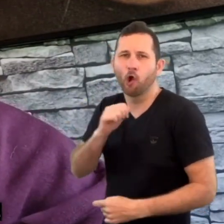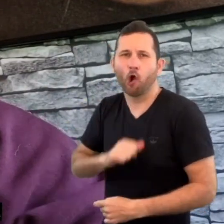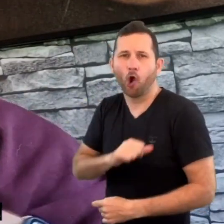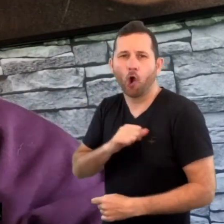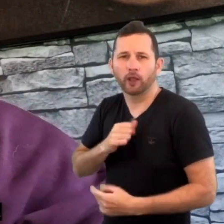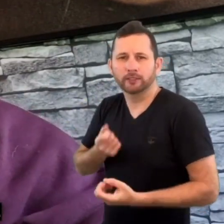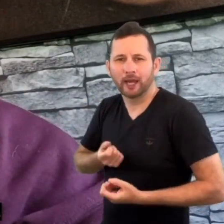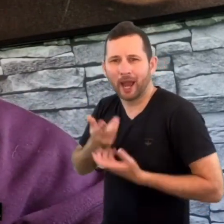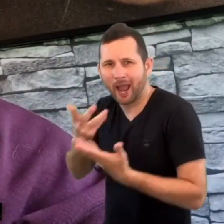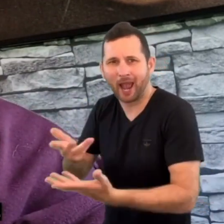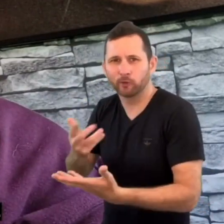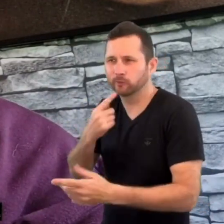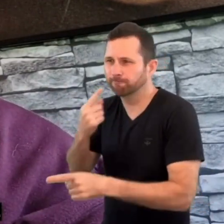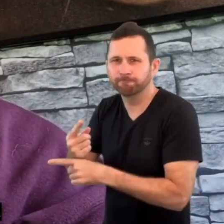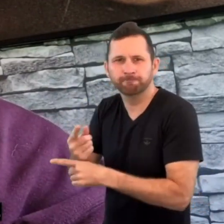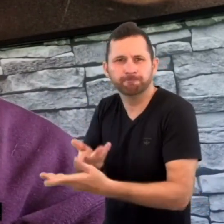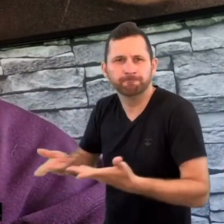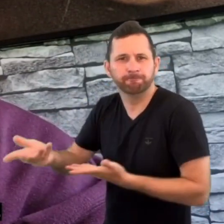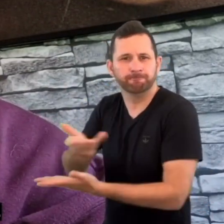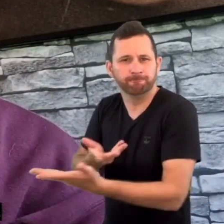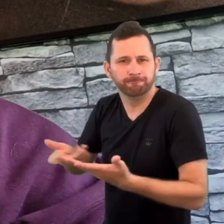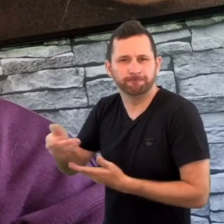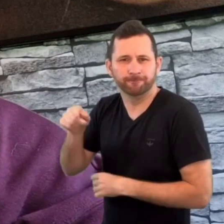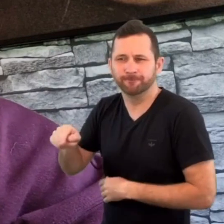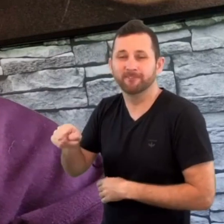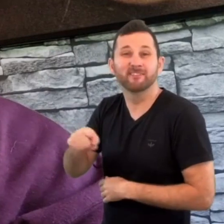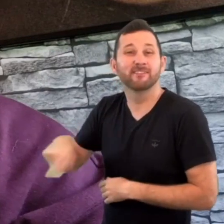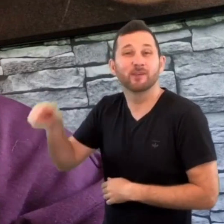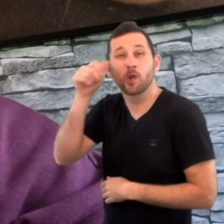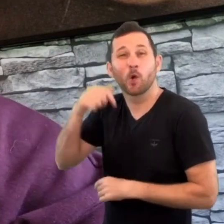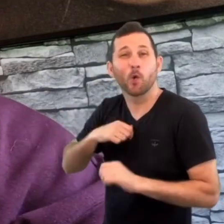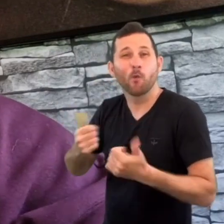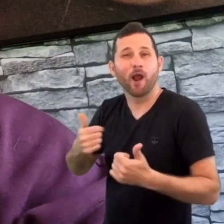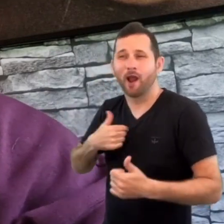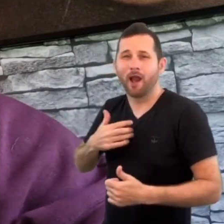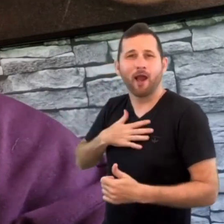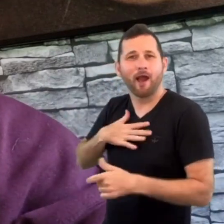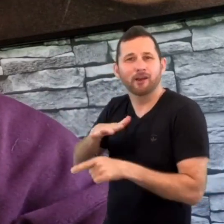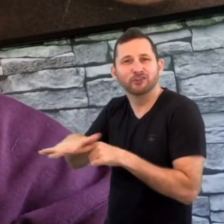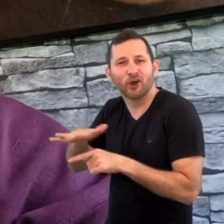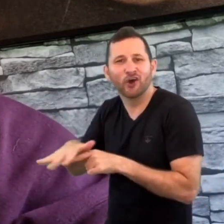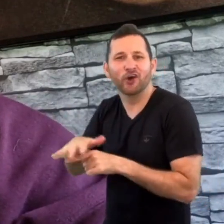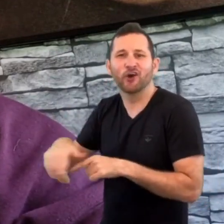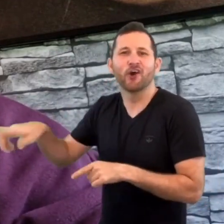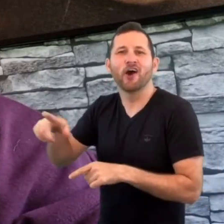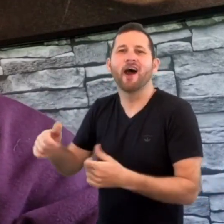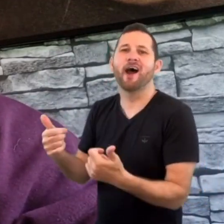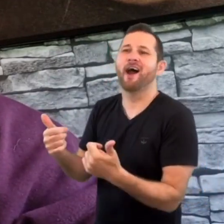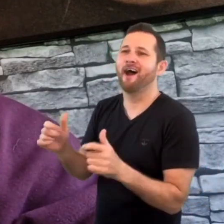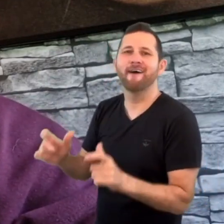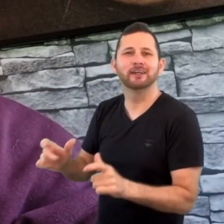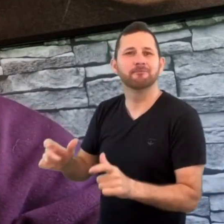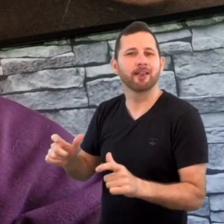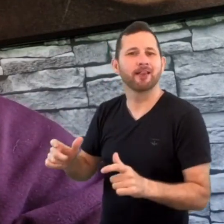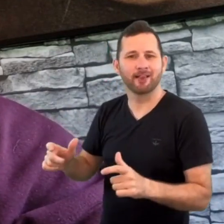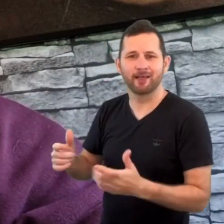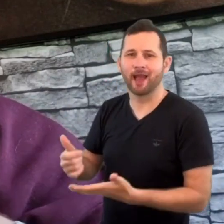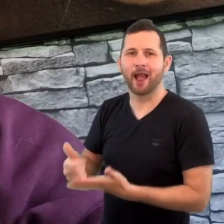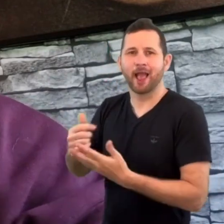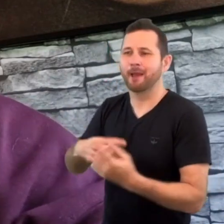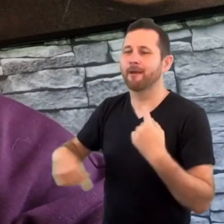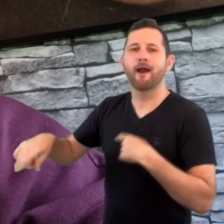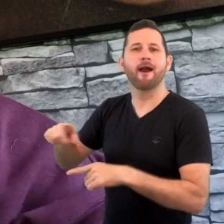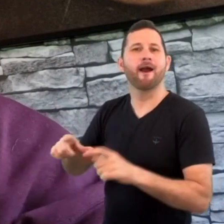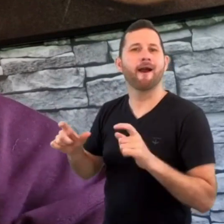up and constantly speaking to my teammates and knowing me I like to make jokes as well just to make people more